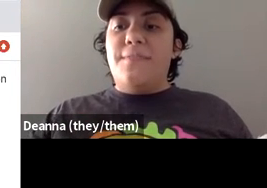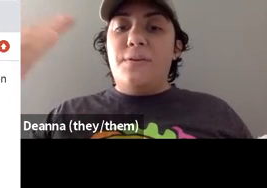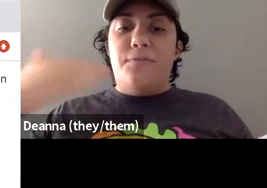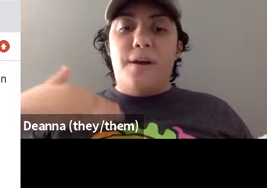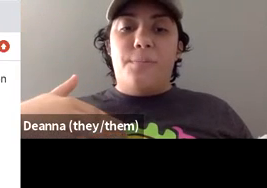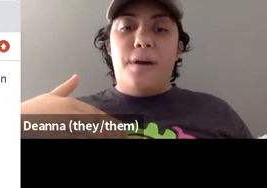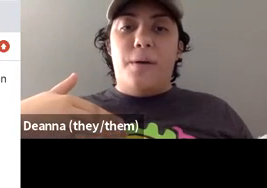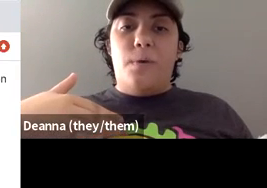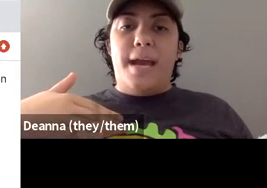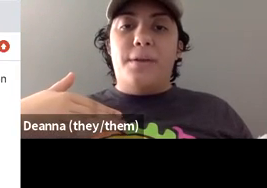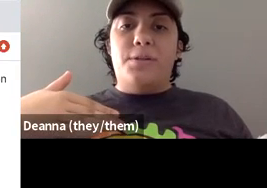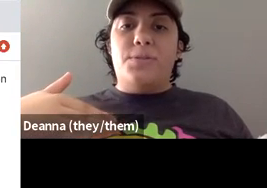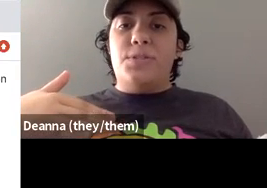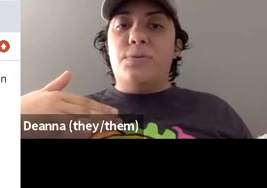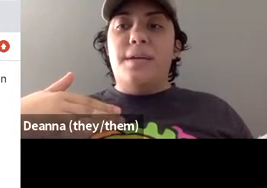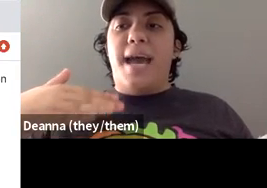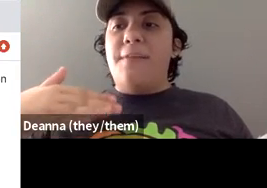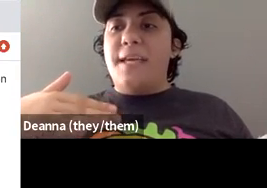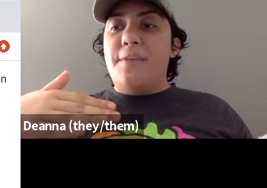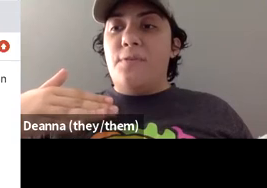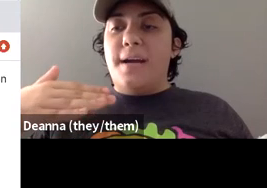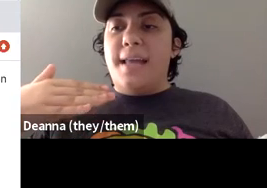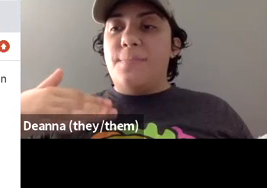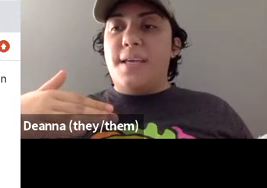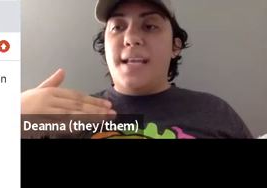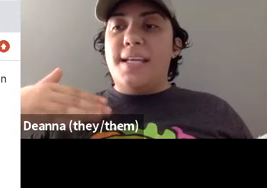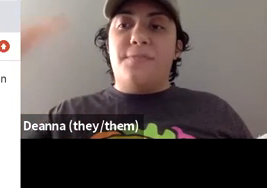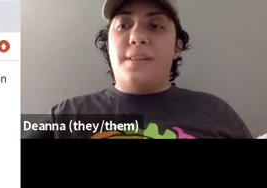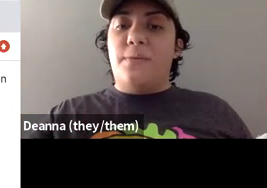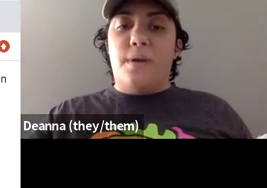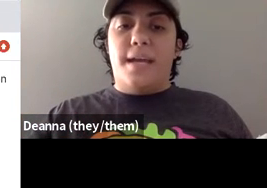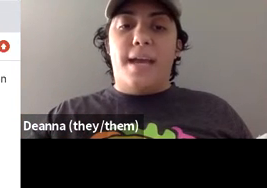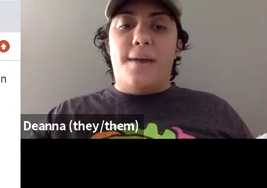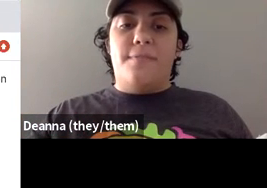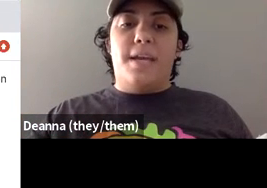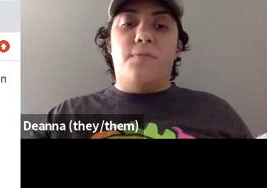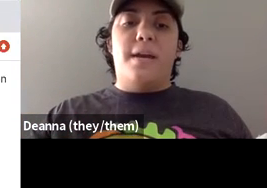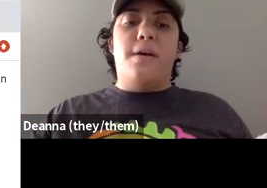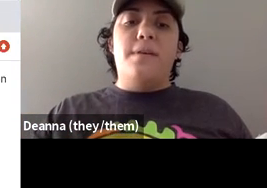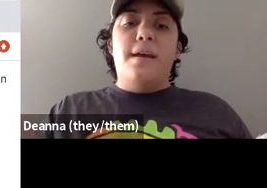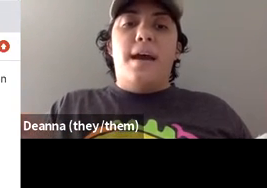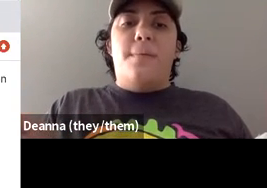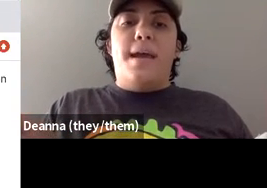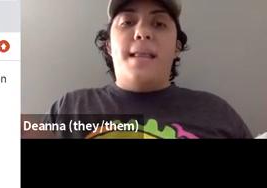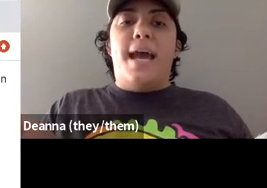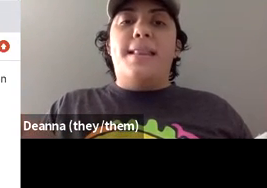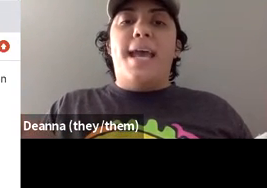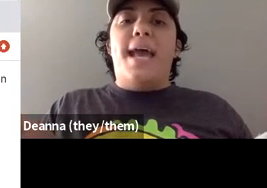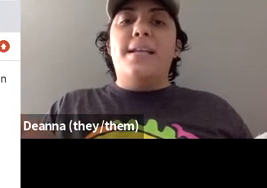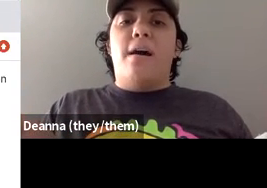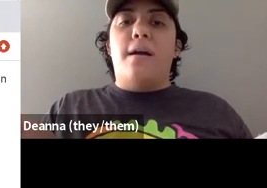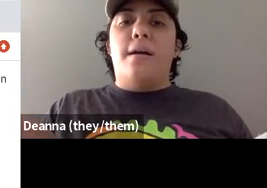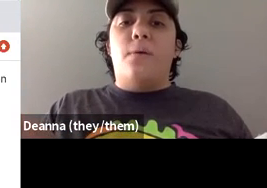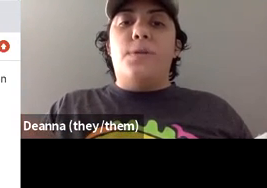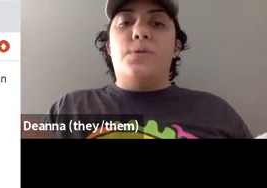So even from, uh, what I used to advocate for at the beginning is different than what I advocate for now. Um, and then at the